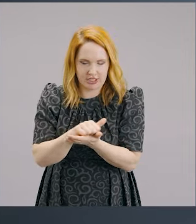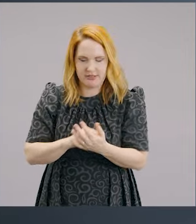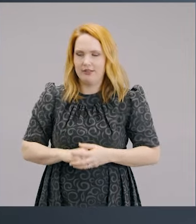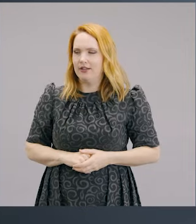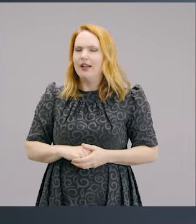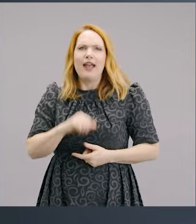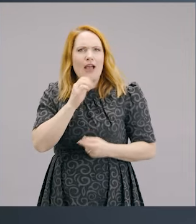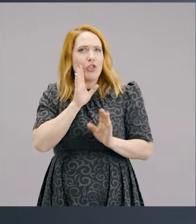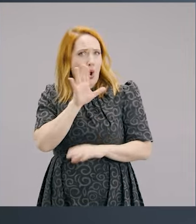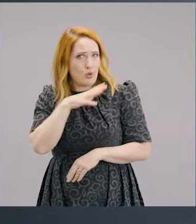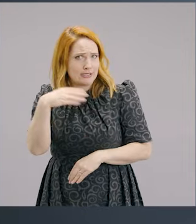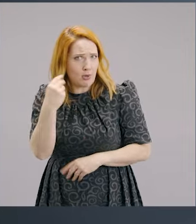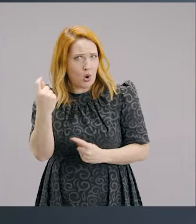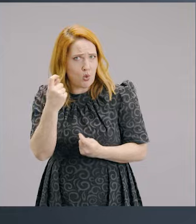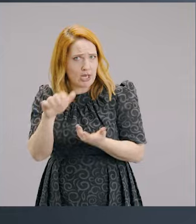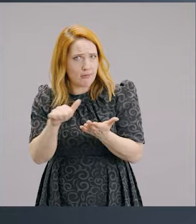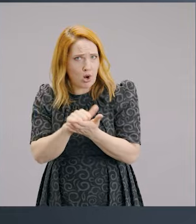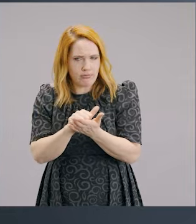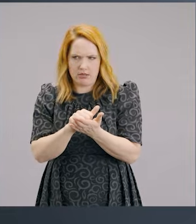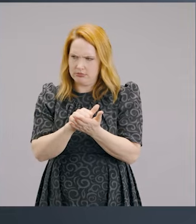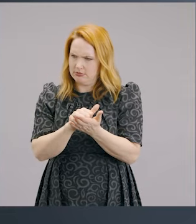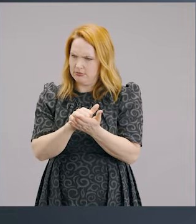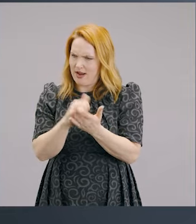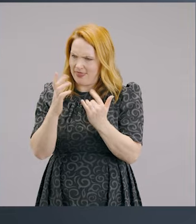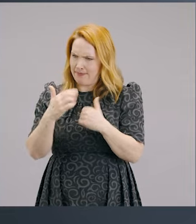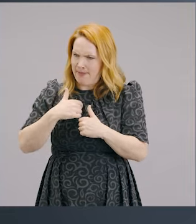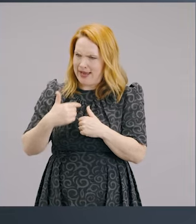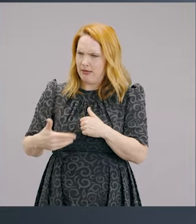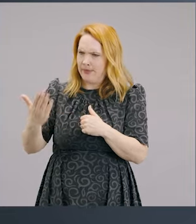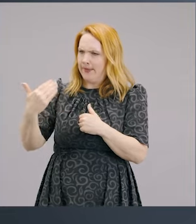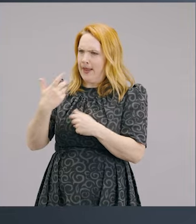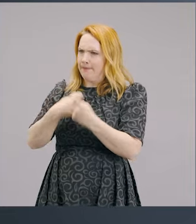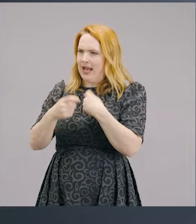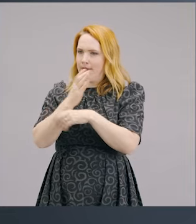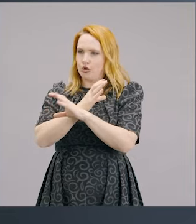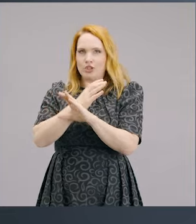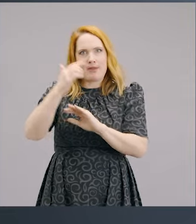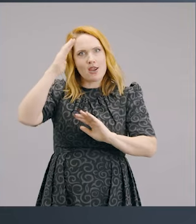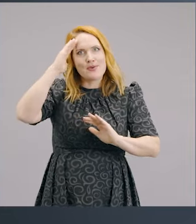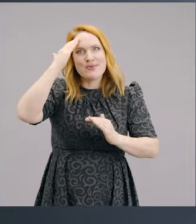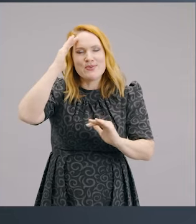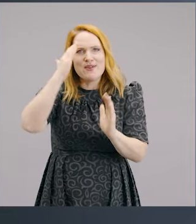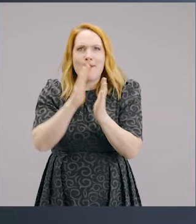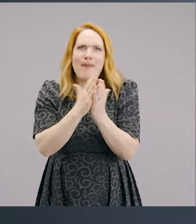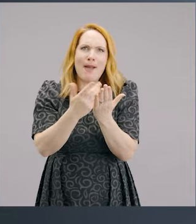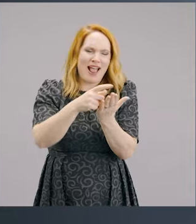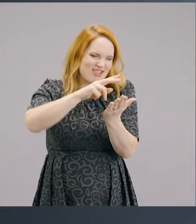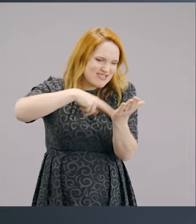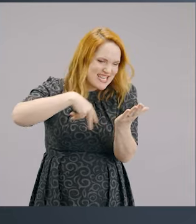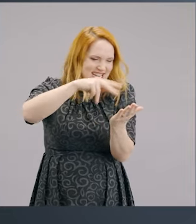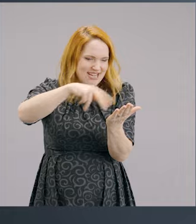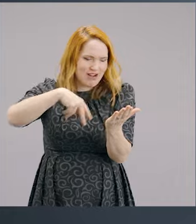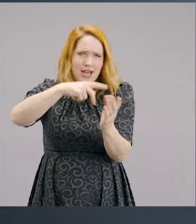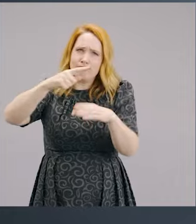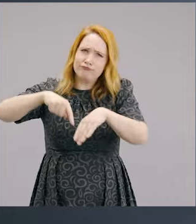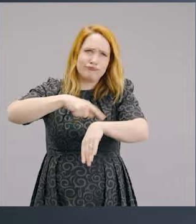properly, I think of me when I became a new Christian, I couldn't stop reading the Bible. I was reading it and I was underlining it and